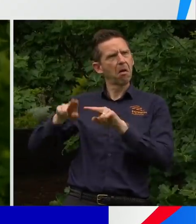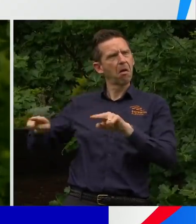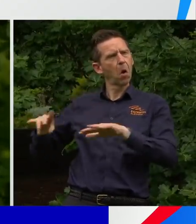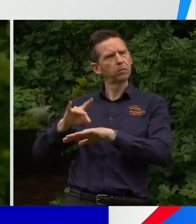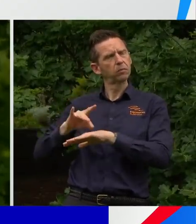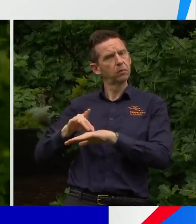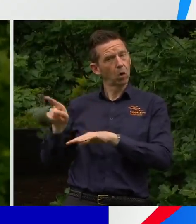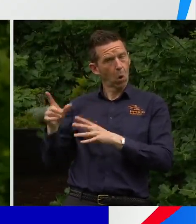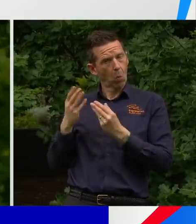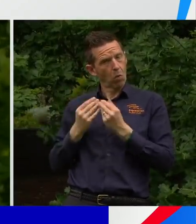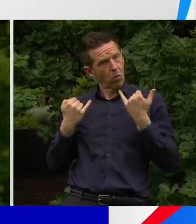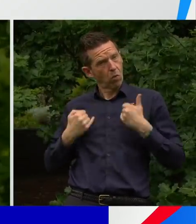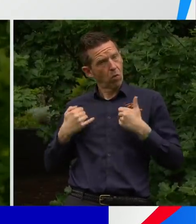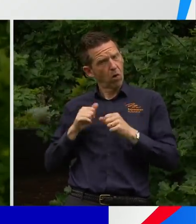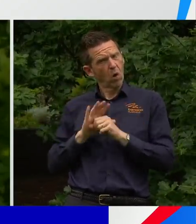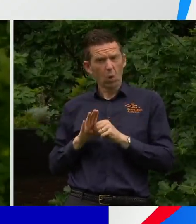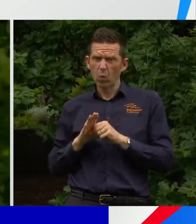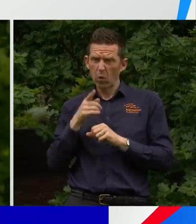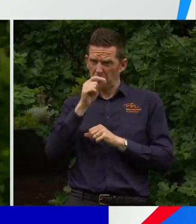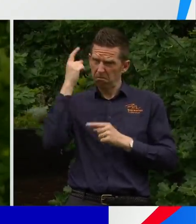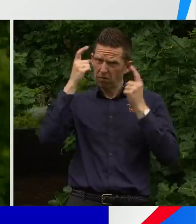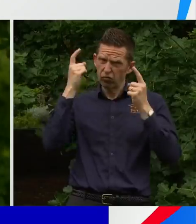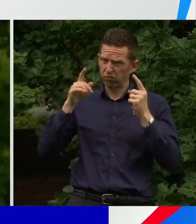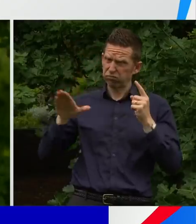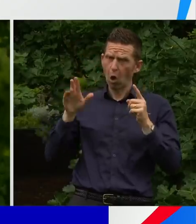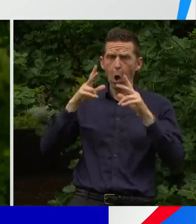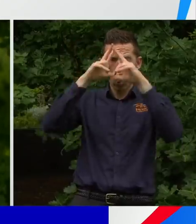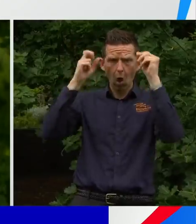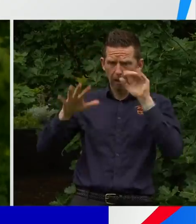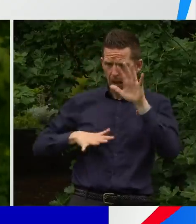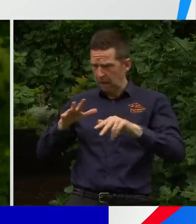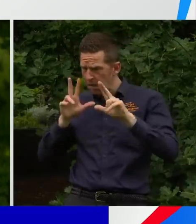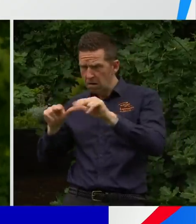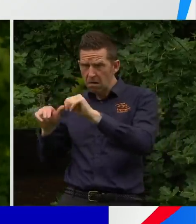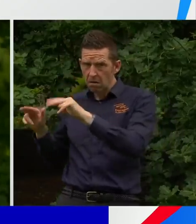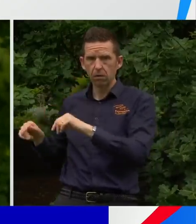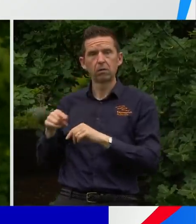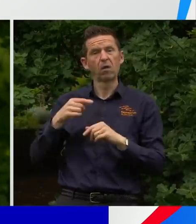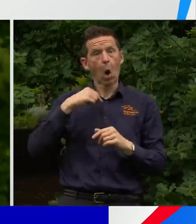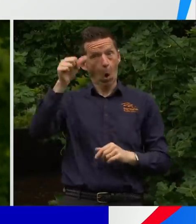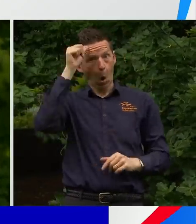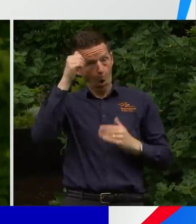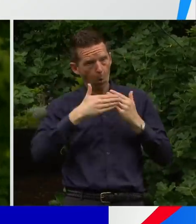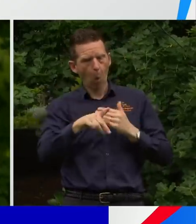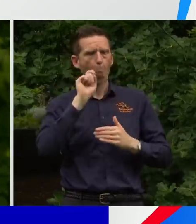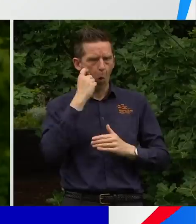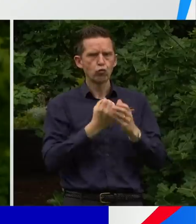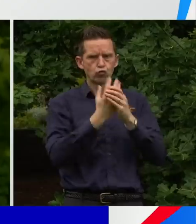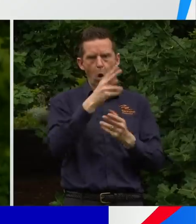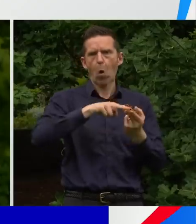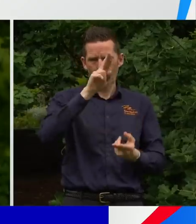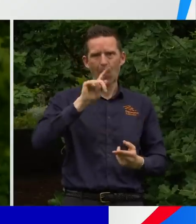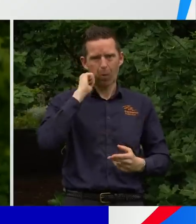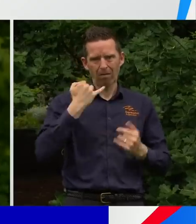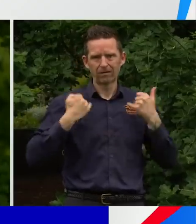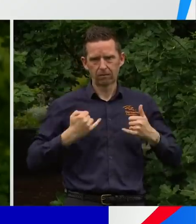infectious disease is a very challenging thing to have to manage. Those numbers are going to grow as we open up. And we're going to ask a lot of our